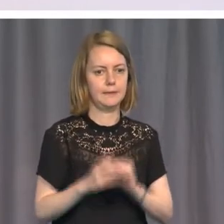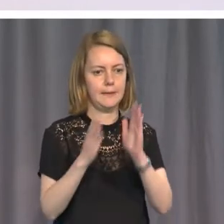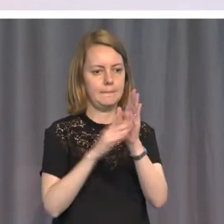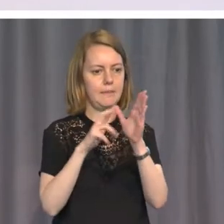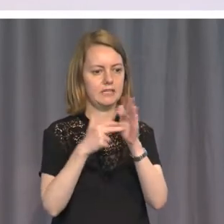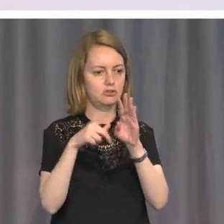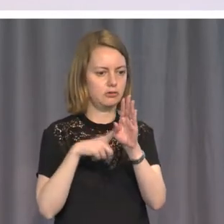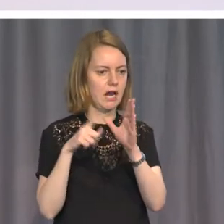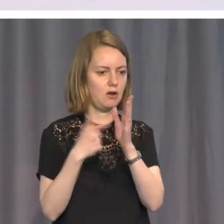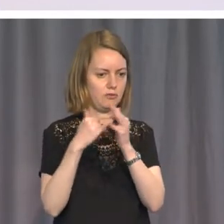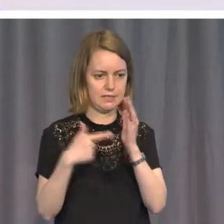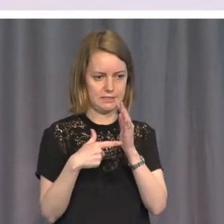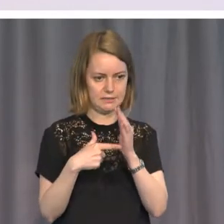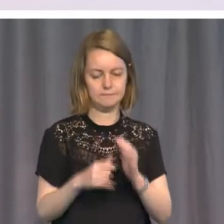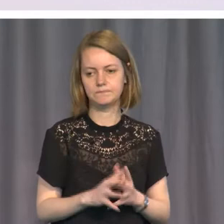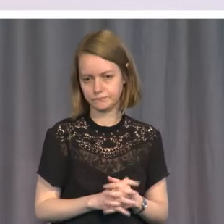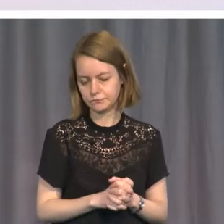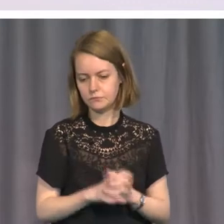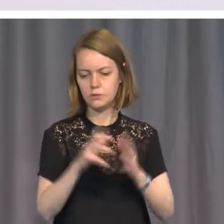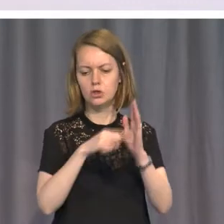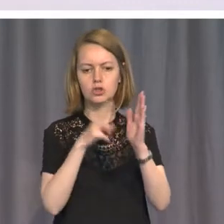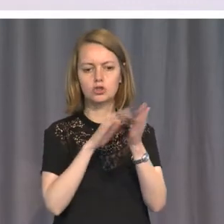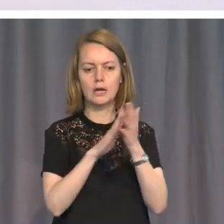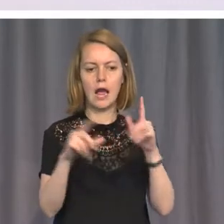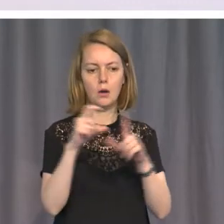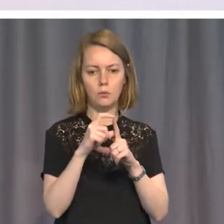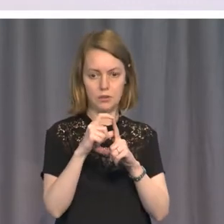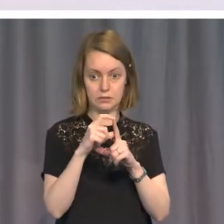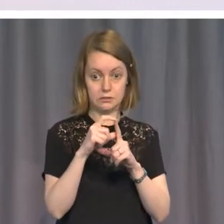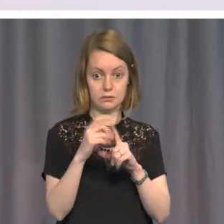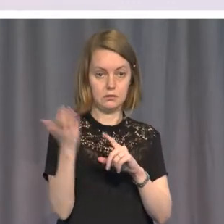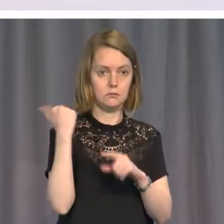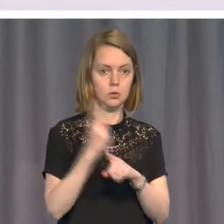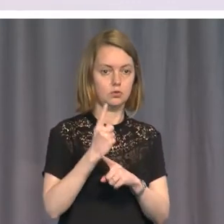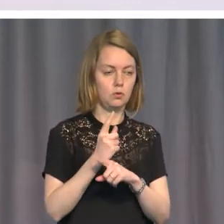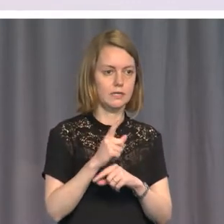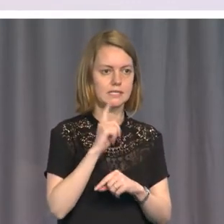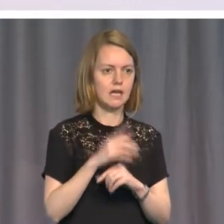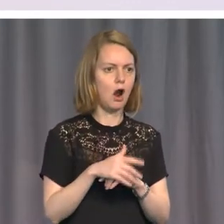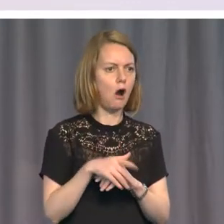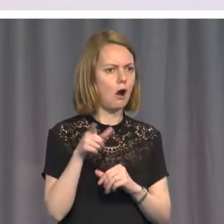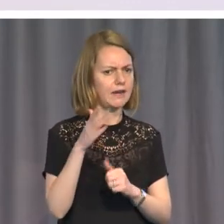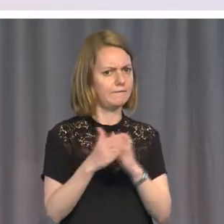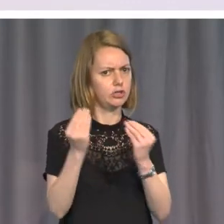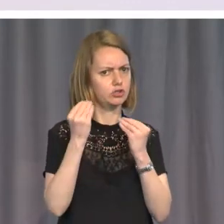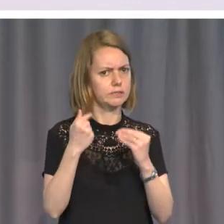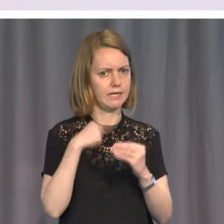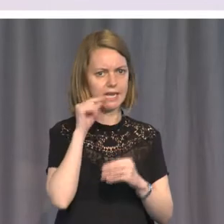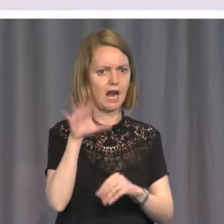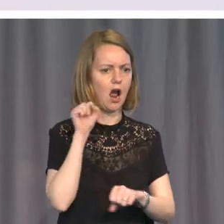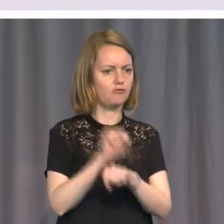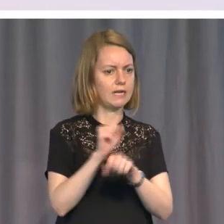John Howard, I remember at the time, his only comment was, they didn't teach me that they could arrest